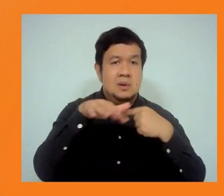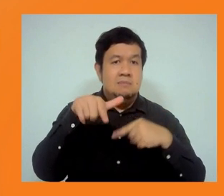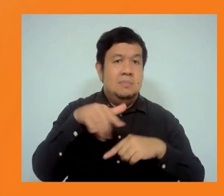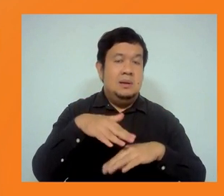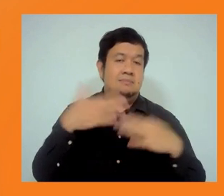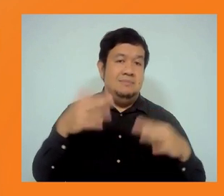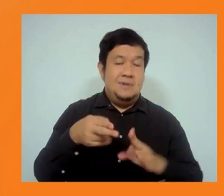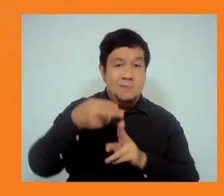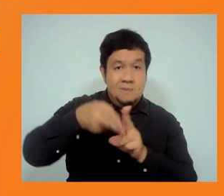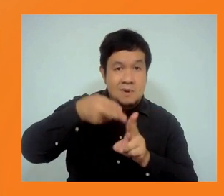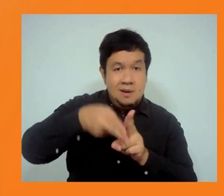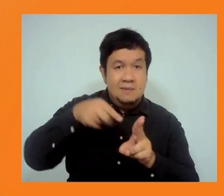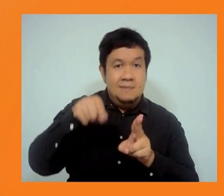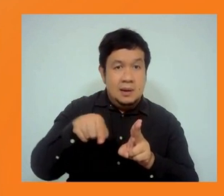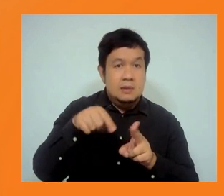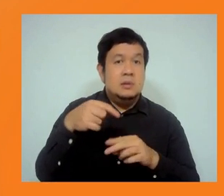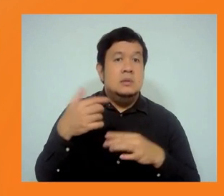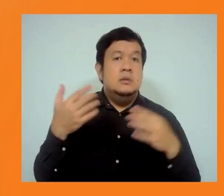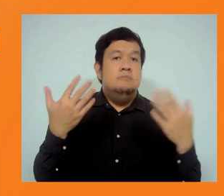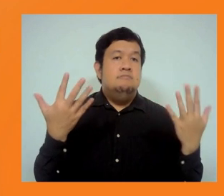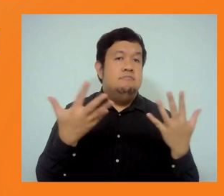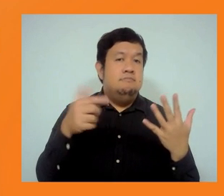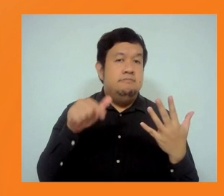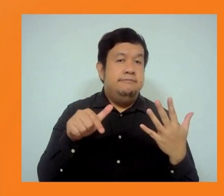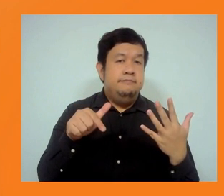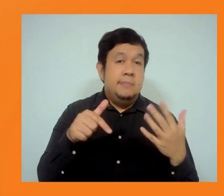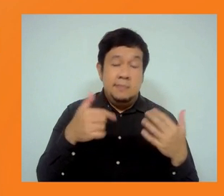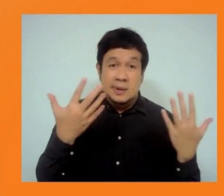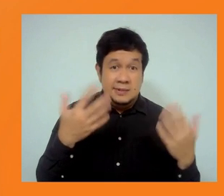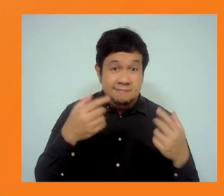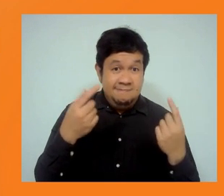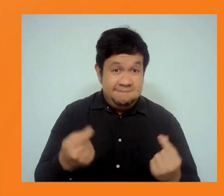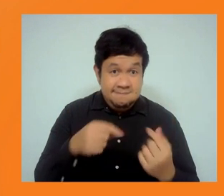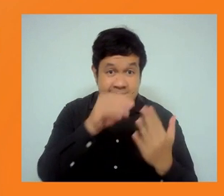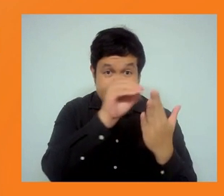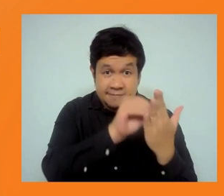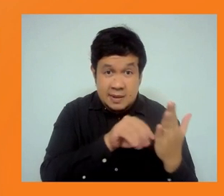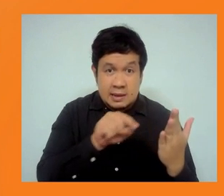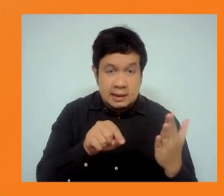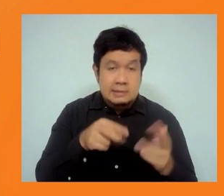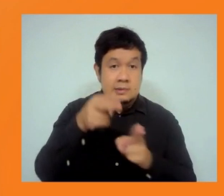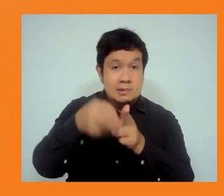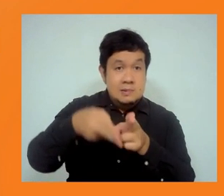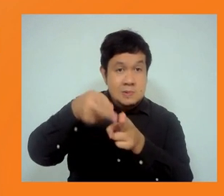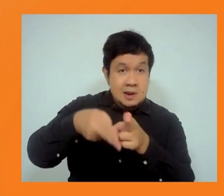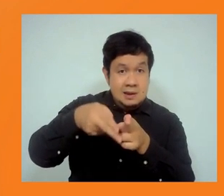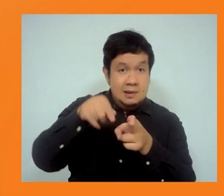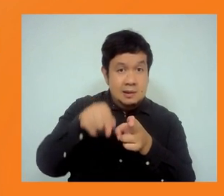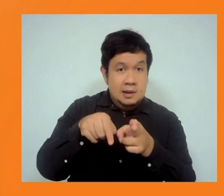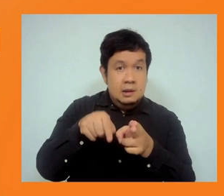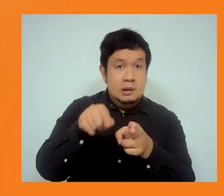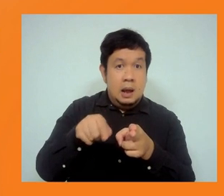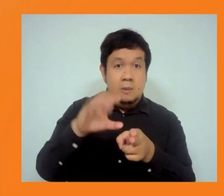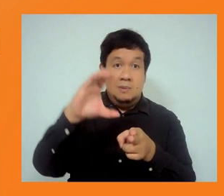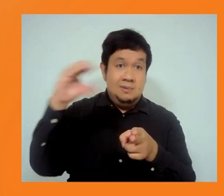the project implementer BMRCL, but the Bangalore Metro Rail Corporation Limited to put forth the number of trees to be felt for its projects